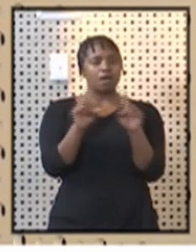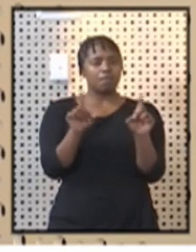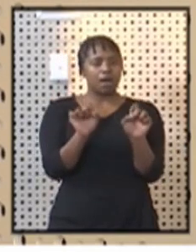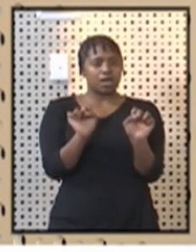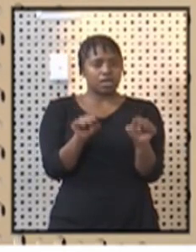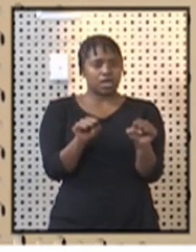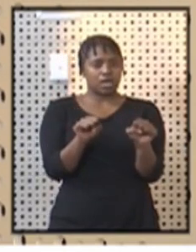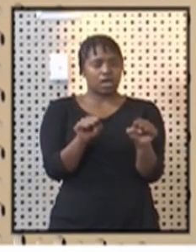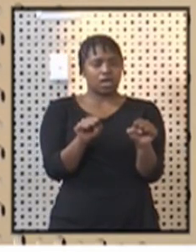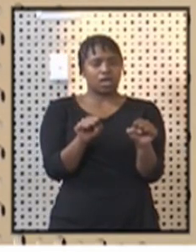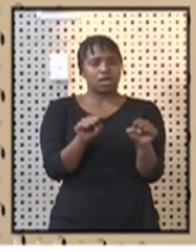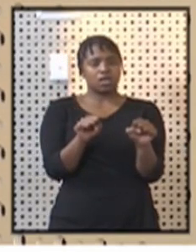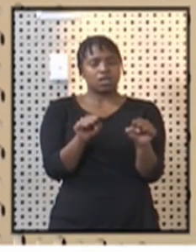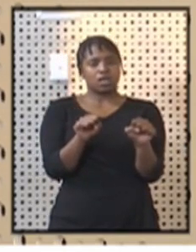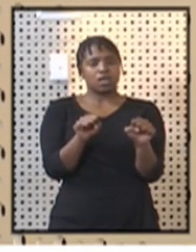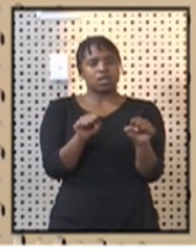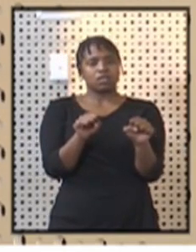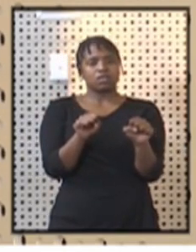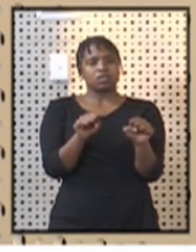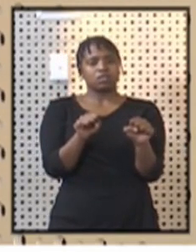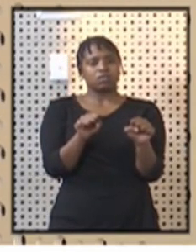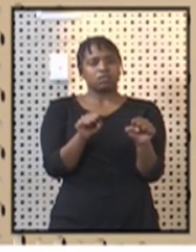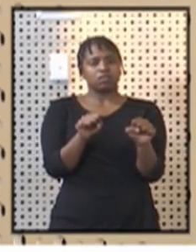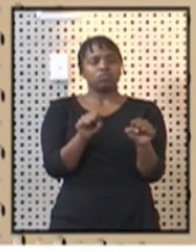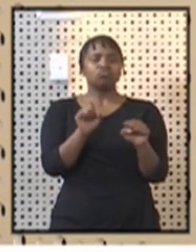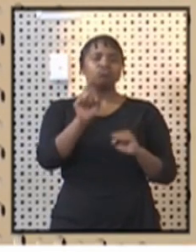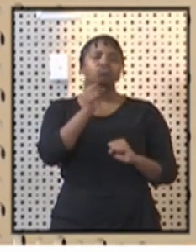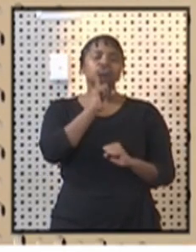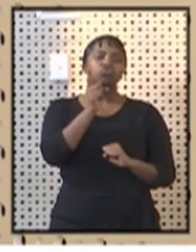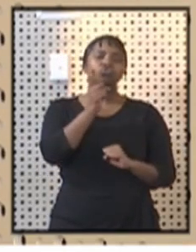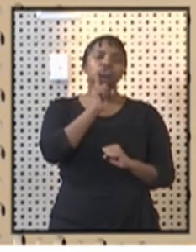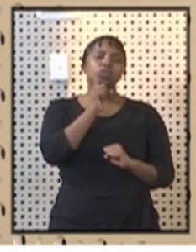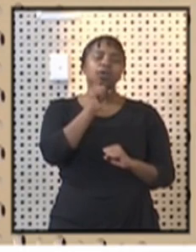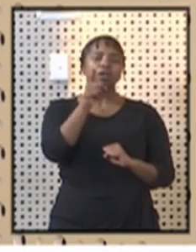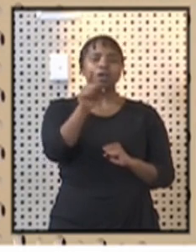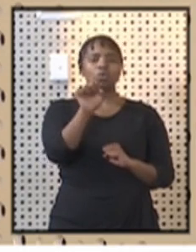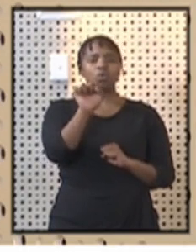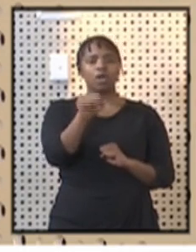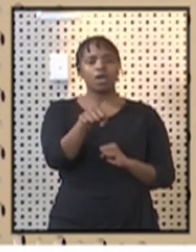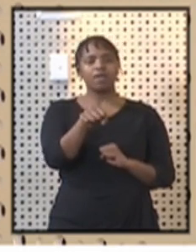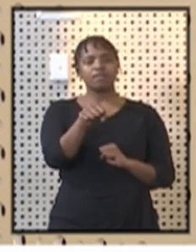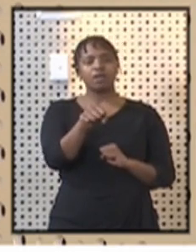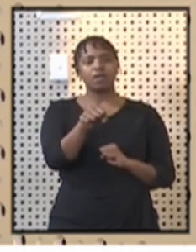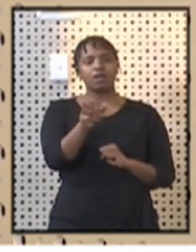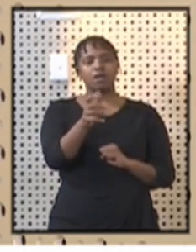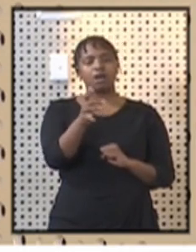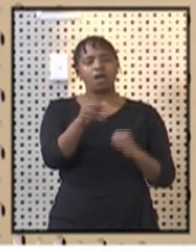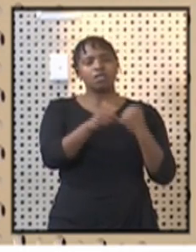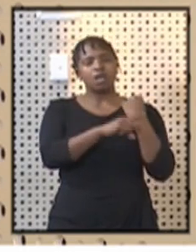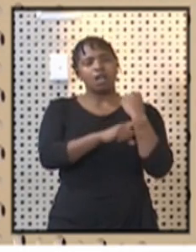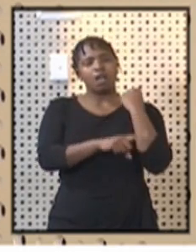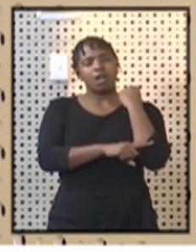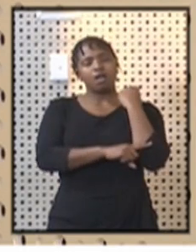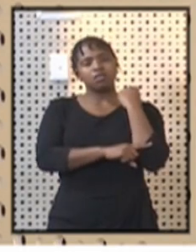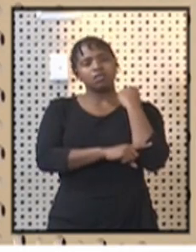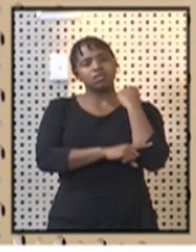quickly make a check of if we have the last